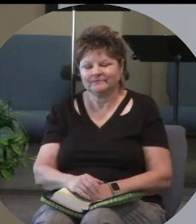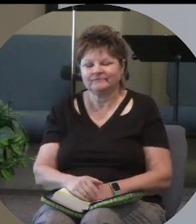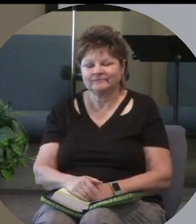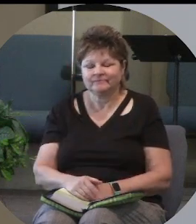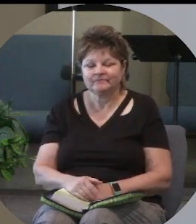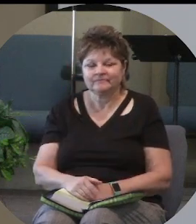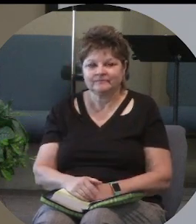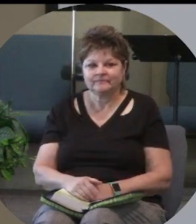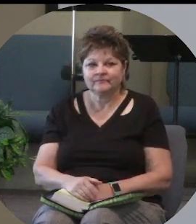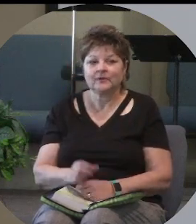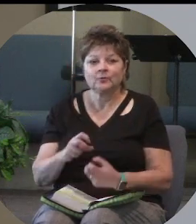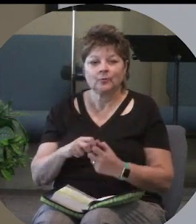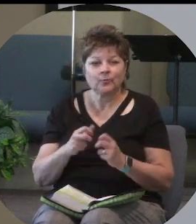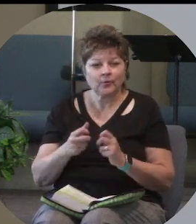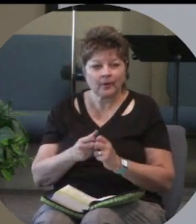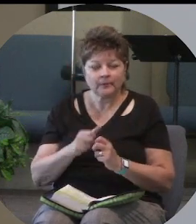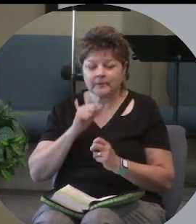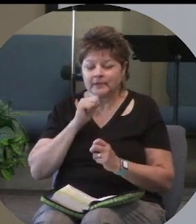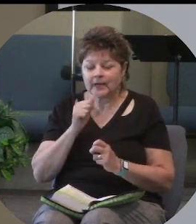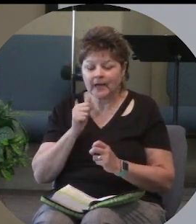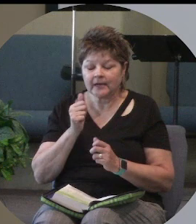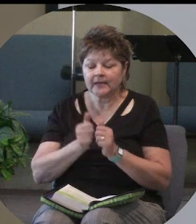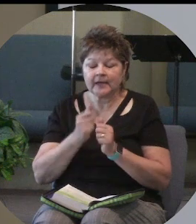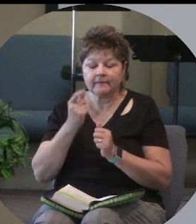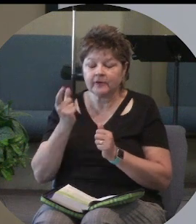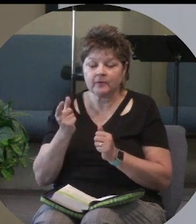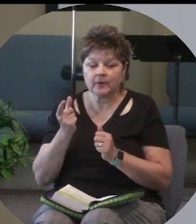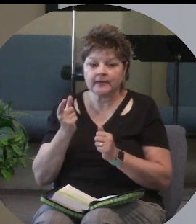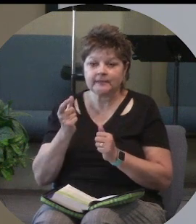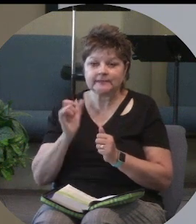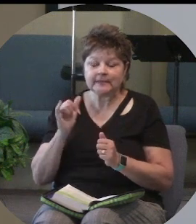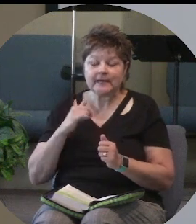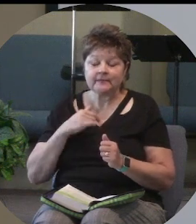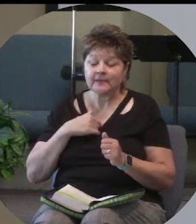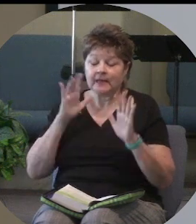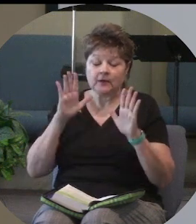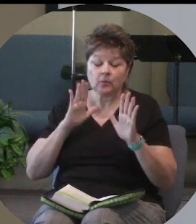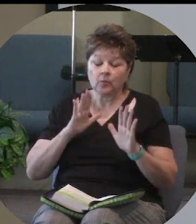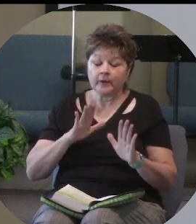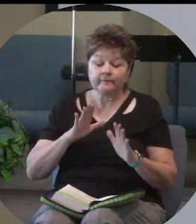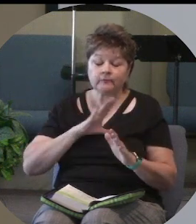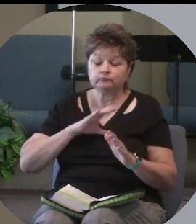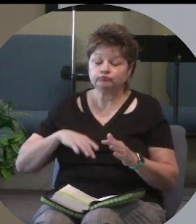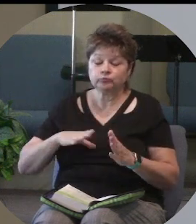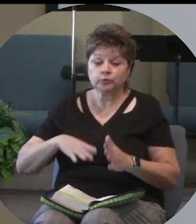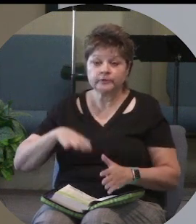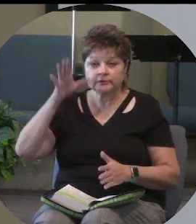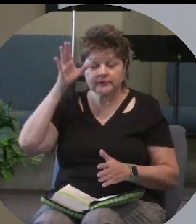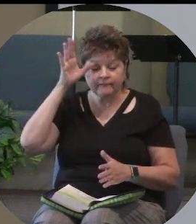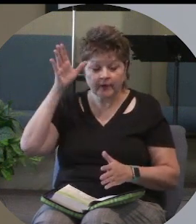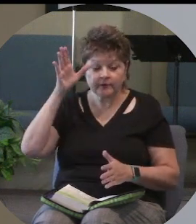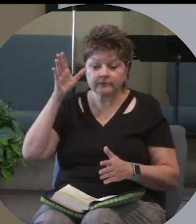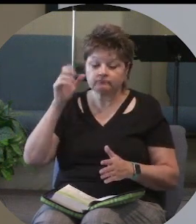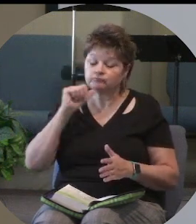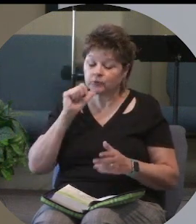Now the problem is not everybody's like me that had a wonderful Christian father that imperfect